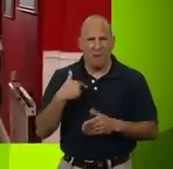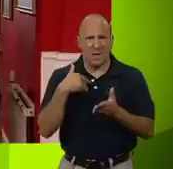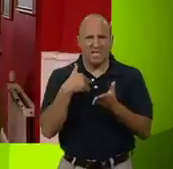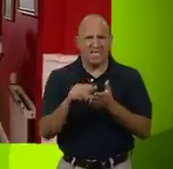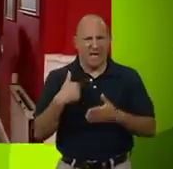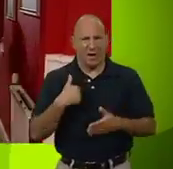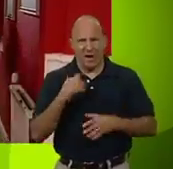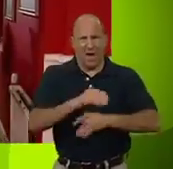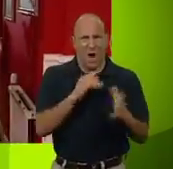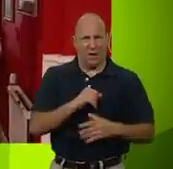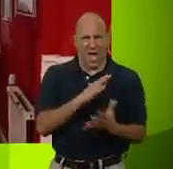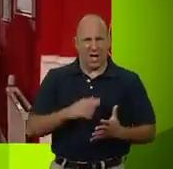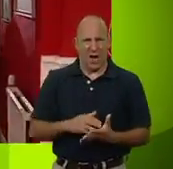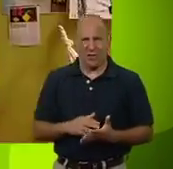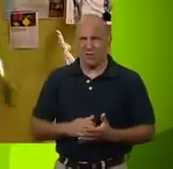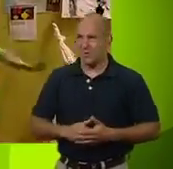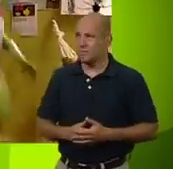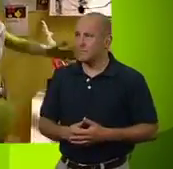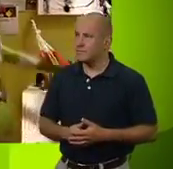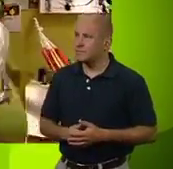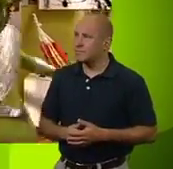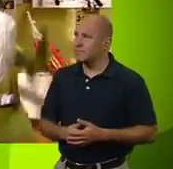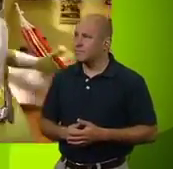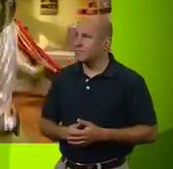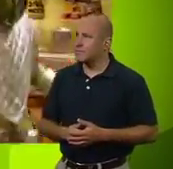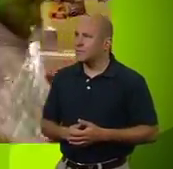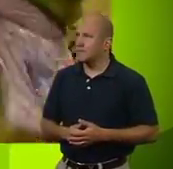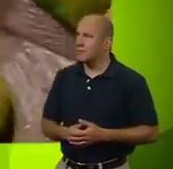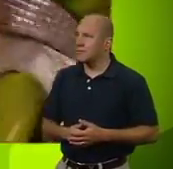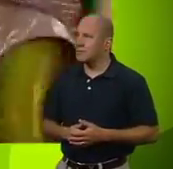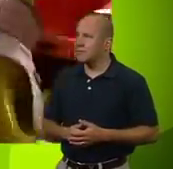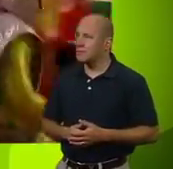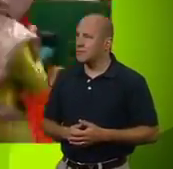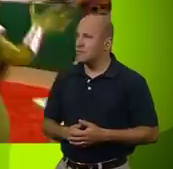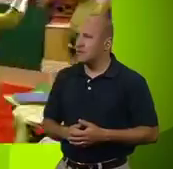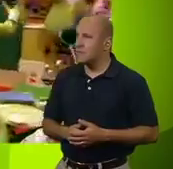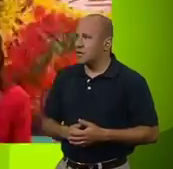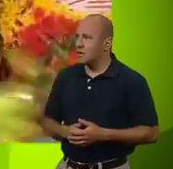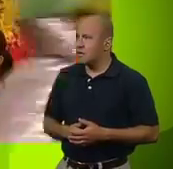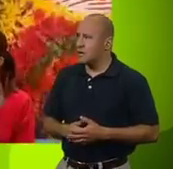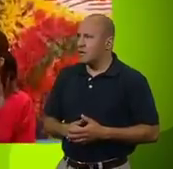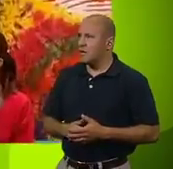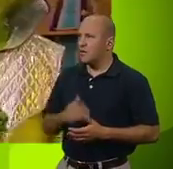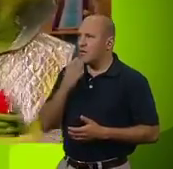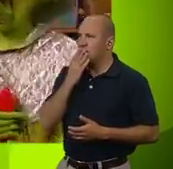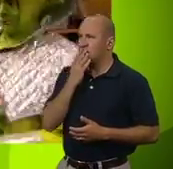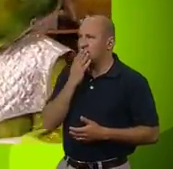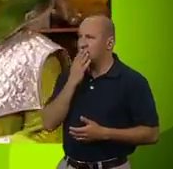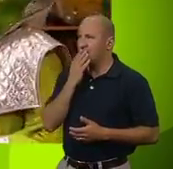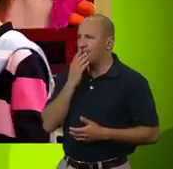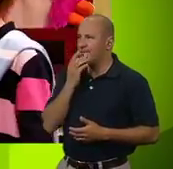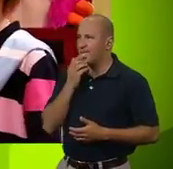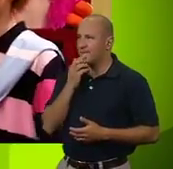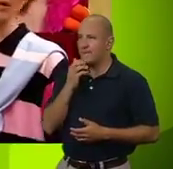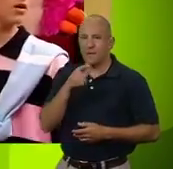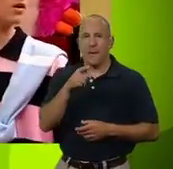Wait! Let go of me! Ah! Ah! Oh, no. Who can